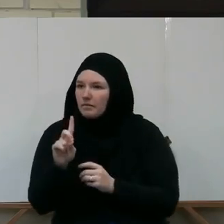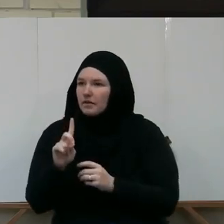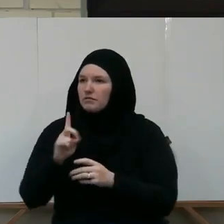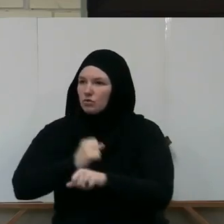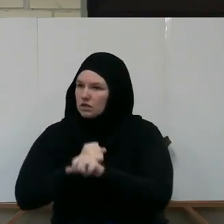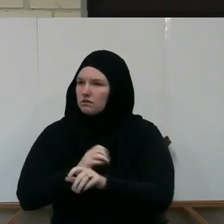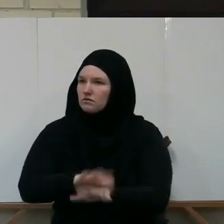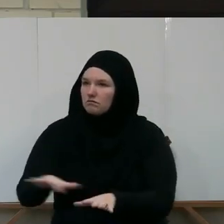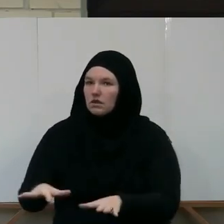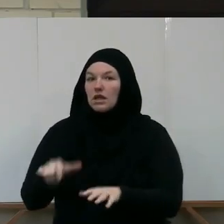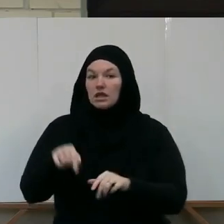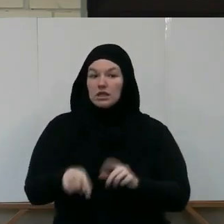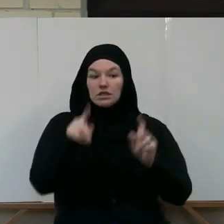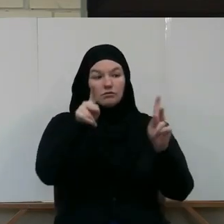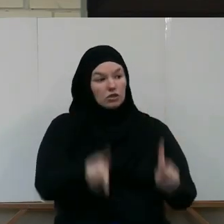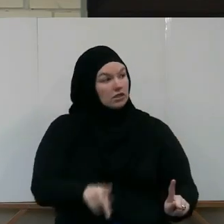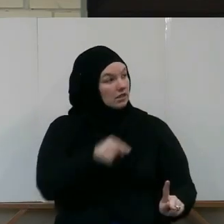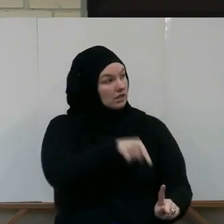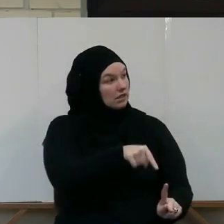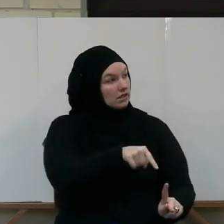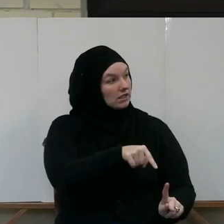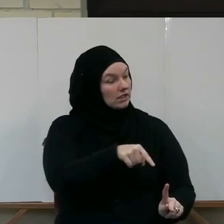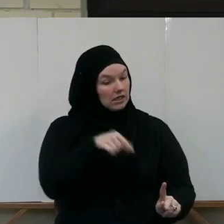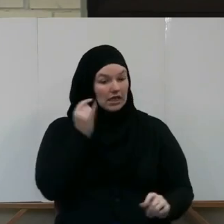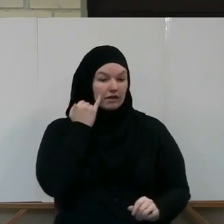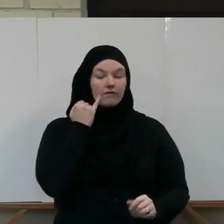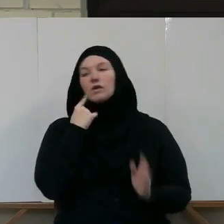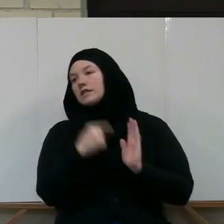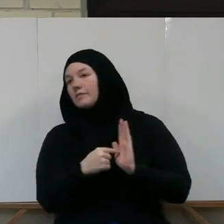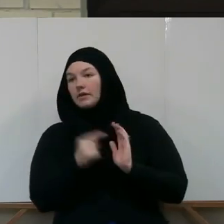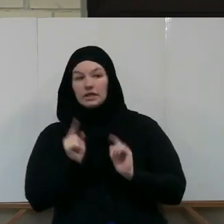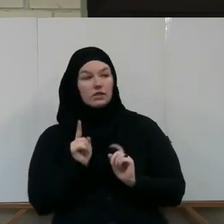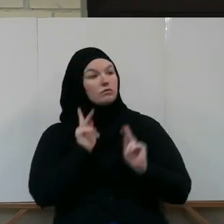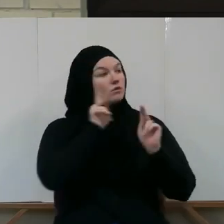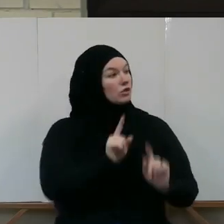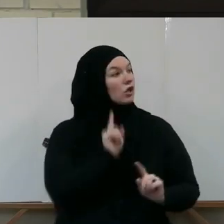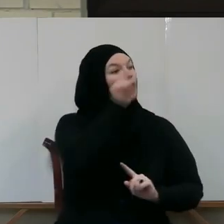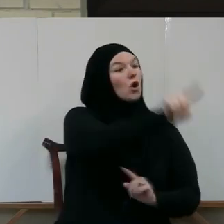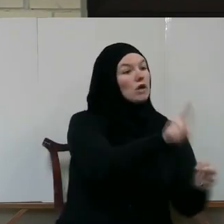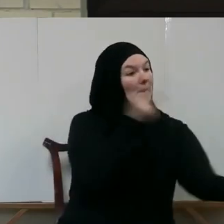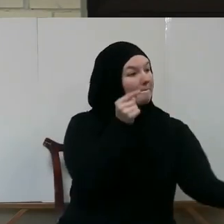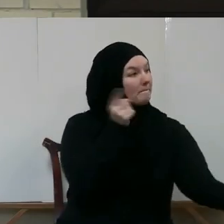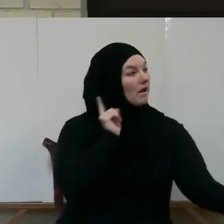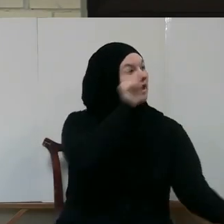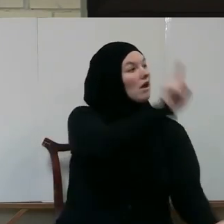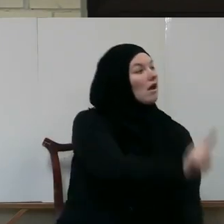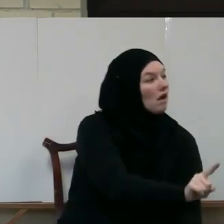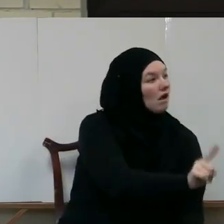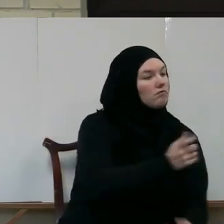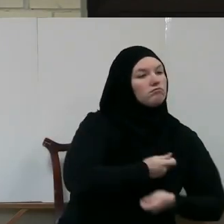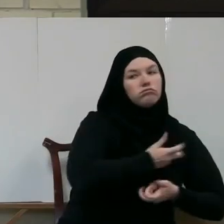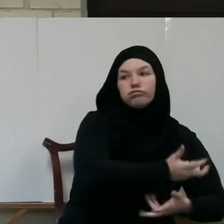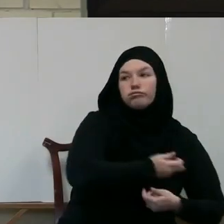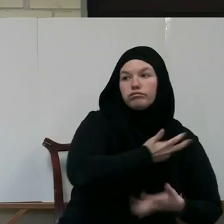Because this person, if he goes to the enemies and divulge to them what shouldn't be known,